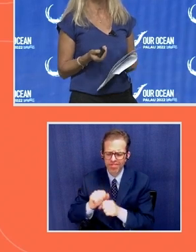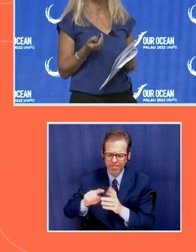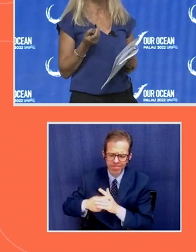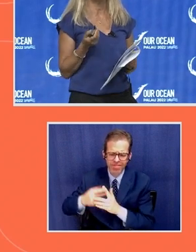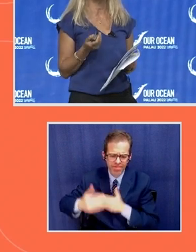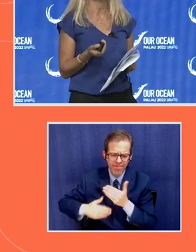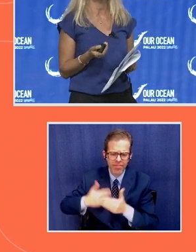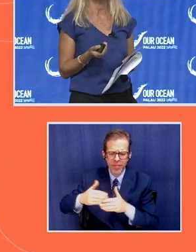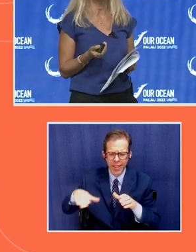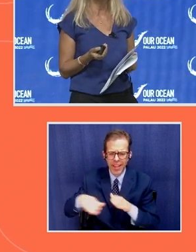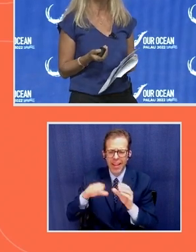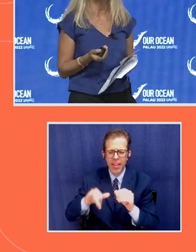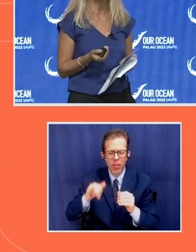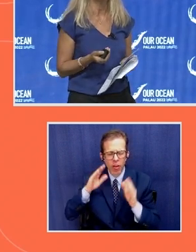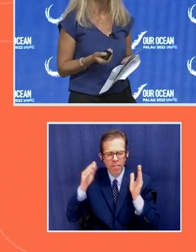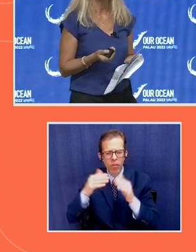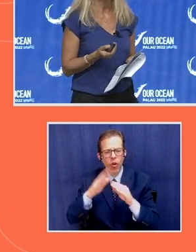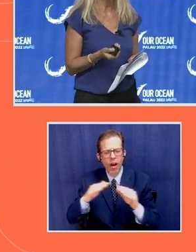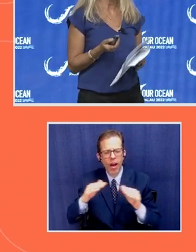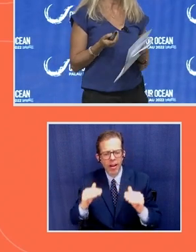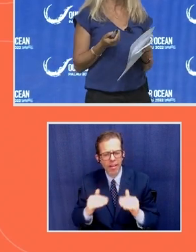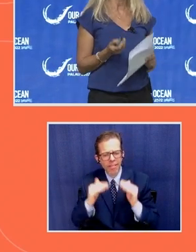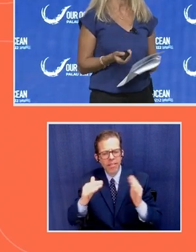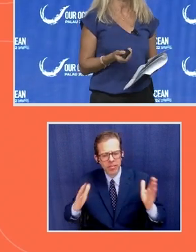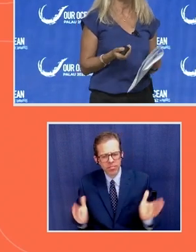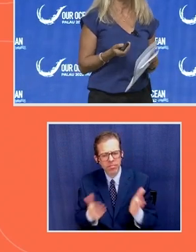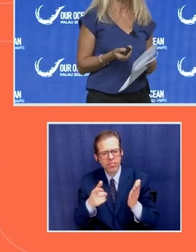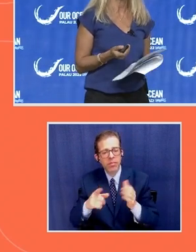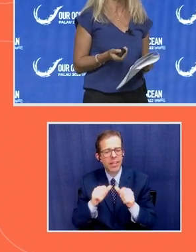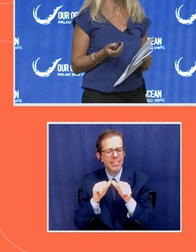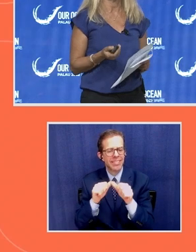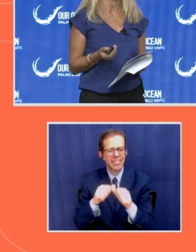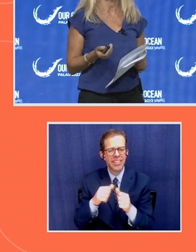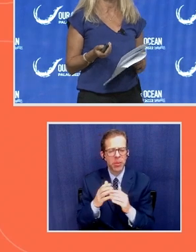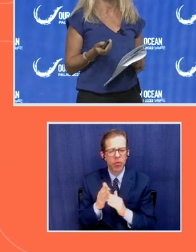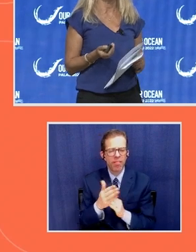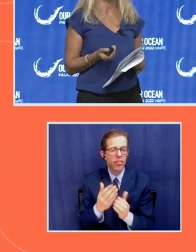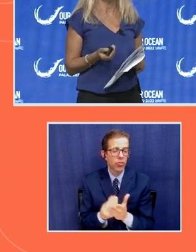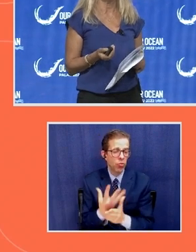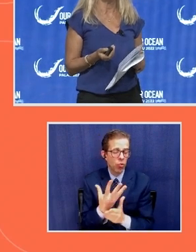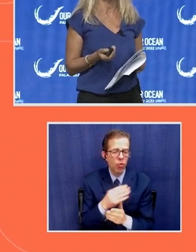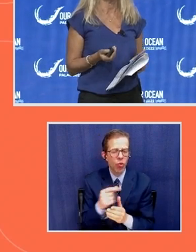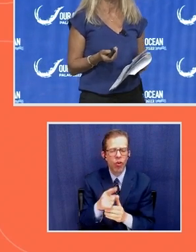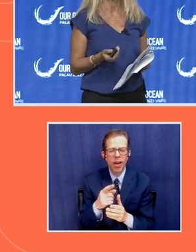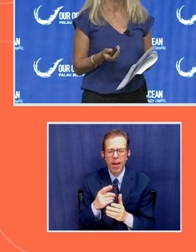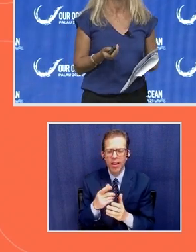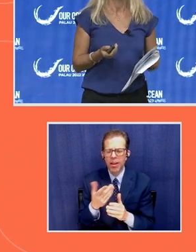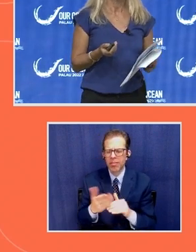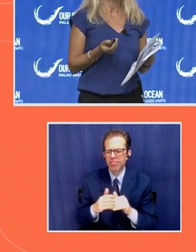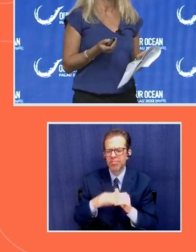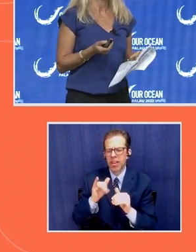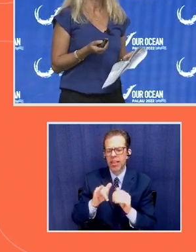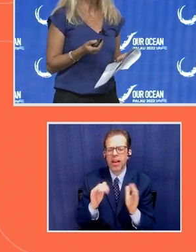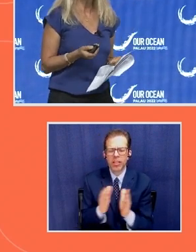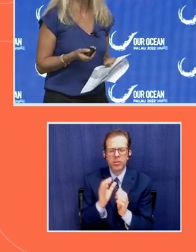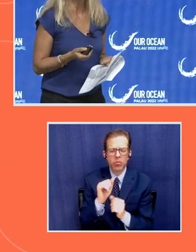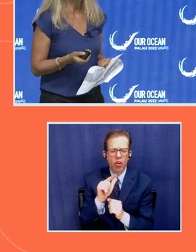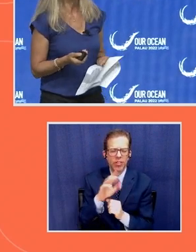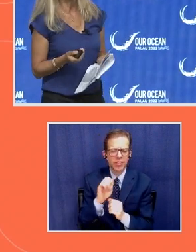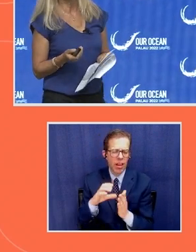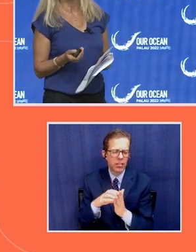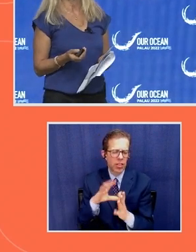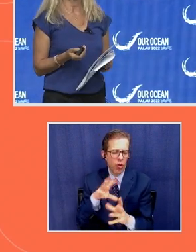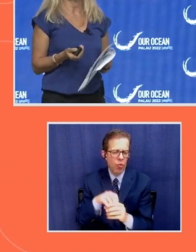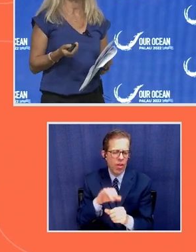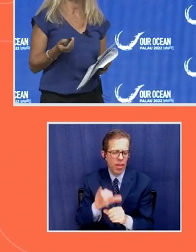on advancing sustainable fisheries, and a vibrant small scale sector within that. This is